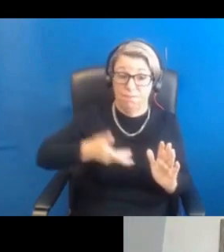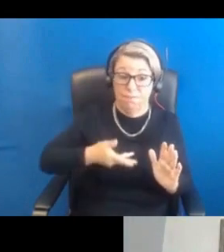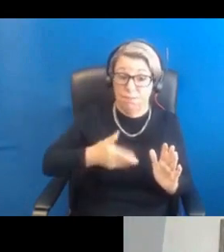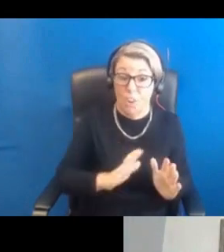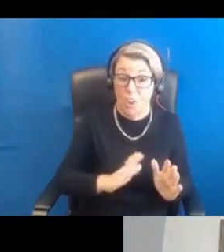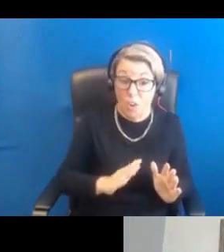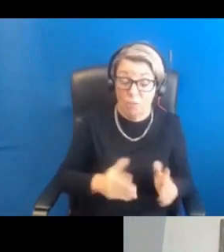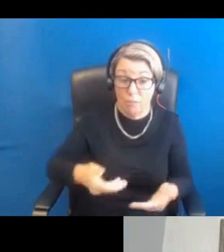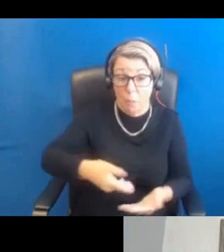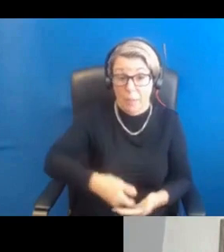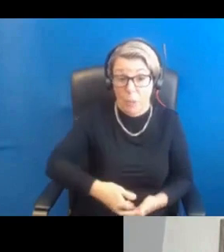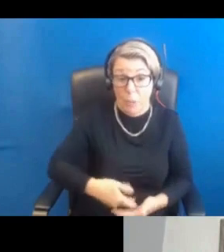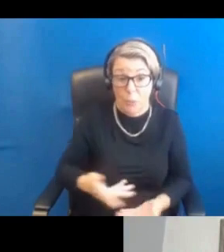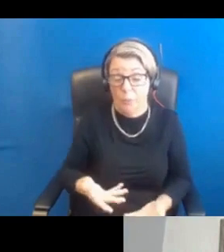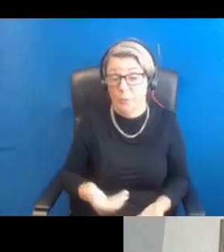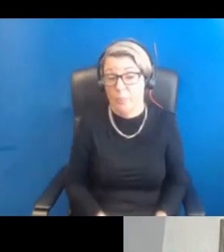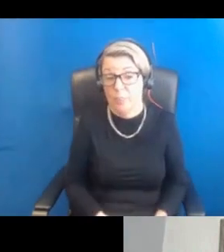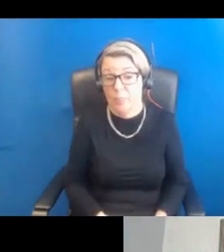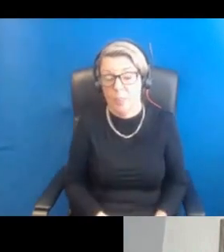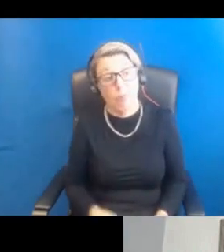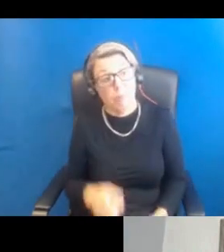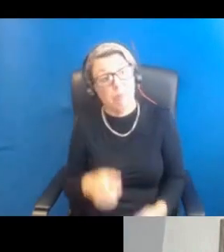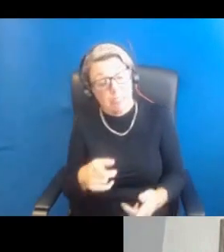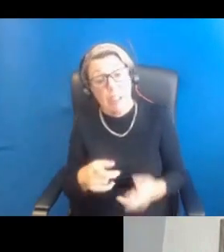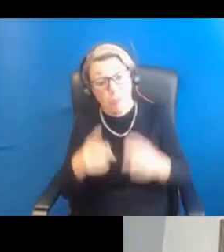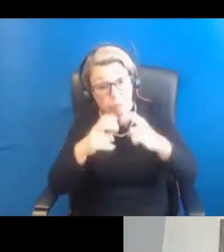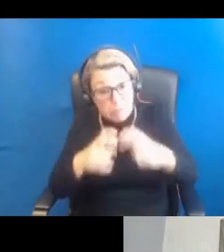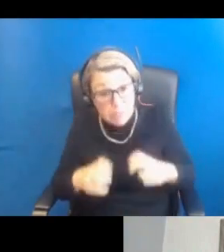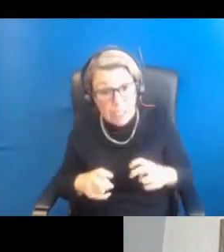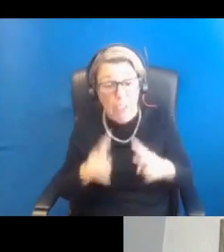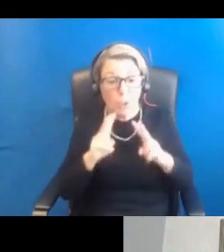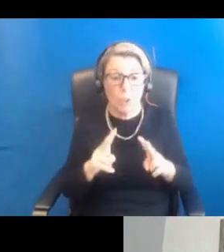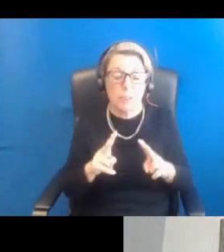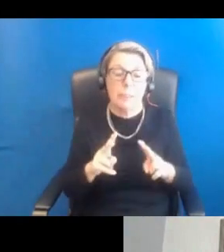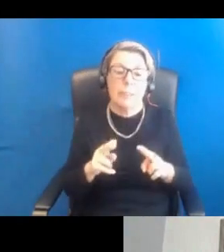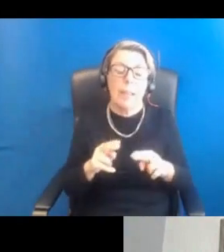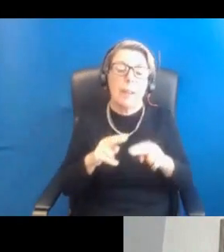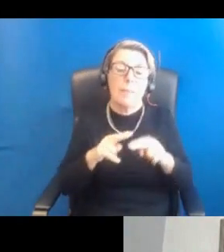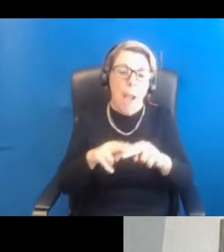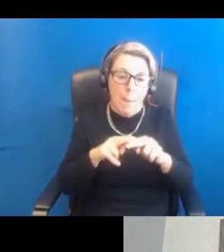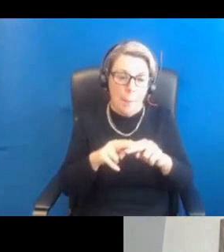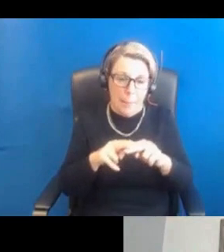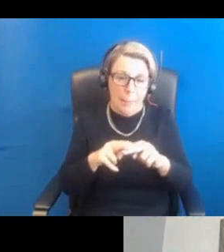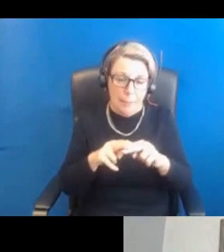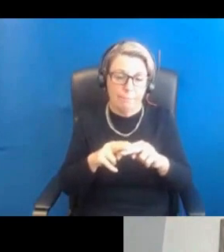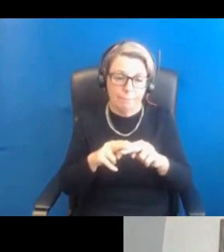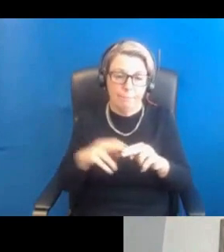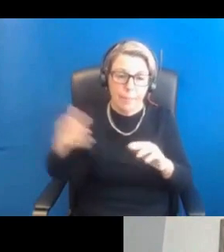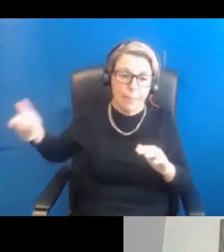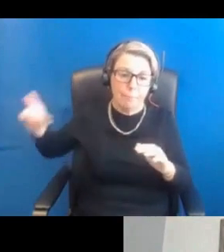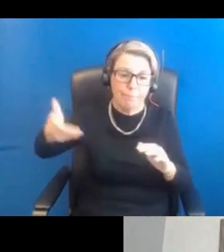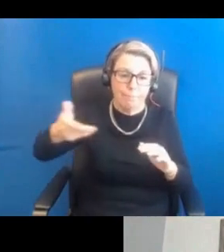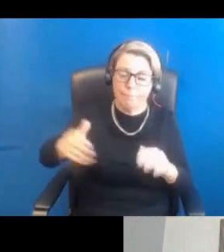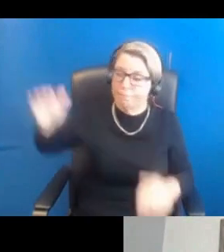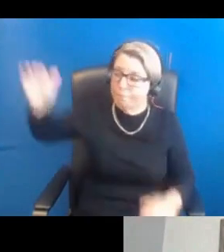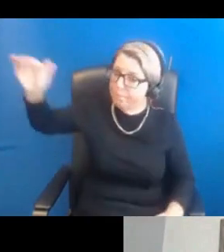there's still a lot of people looking for the genetic causes. It certainly does run in families. And we do know that that when you research